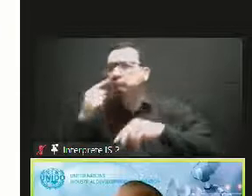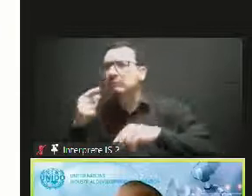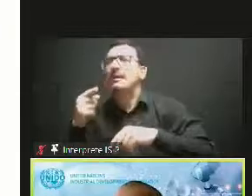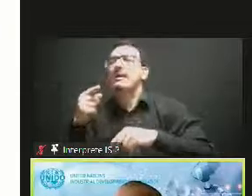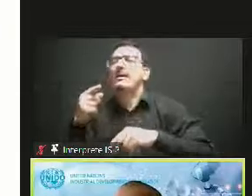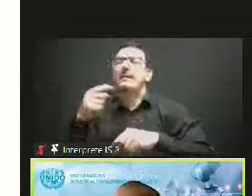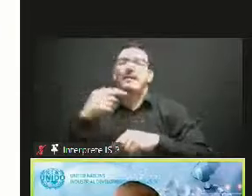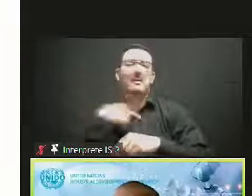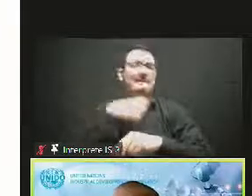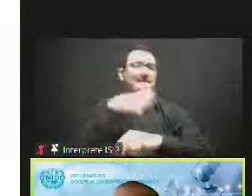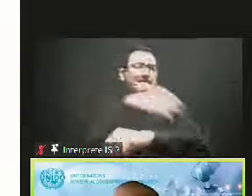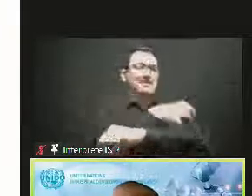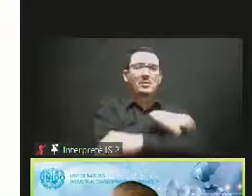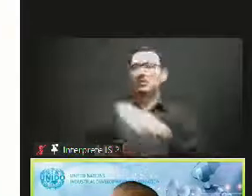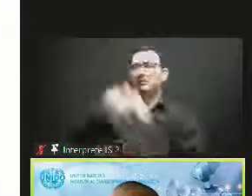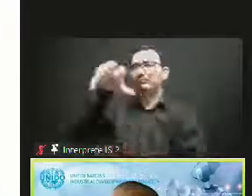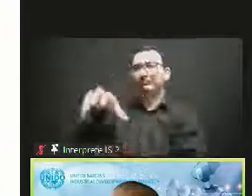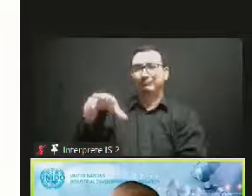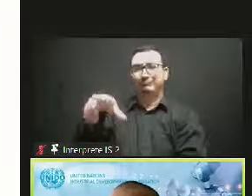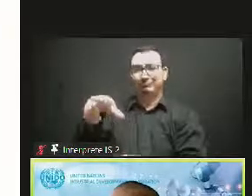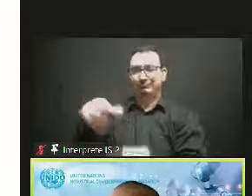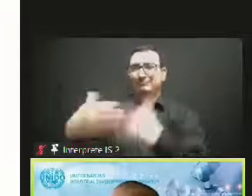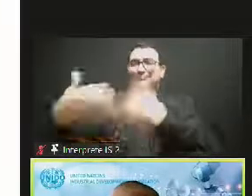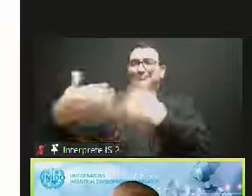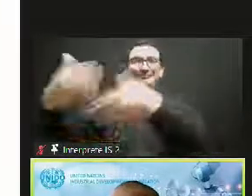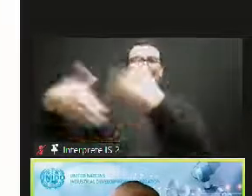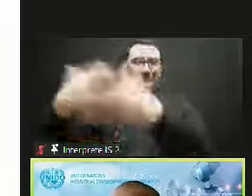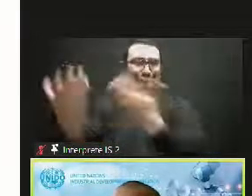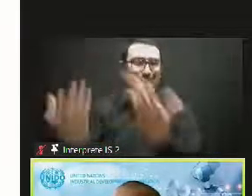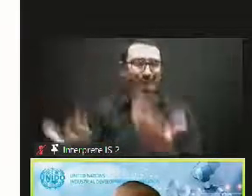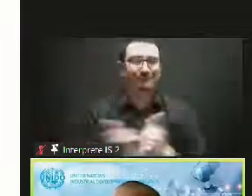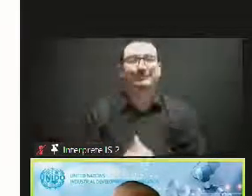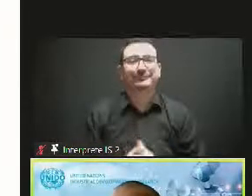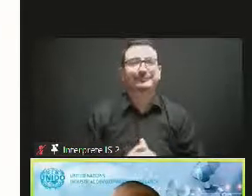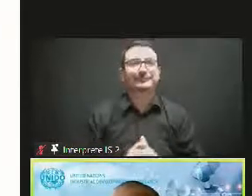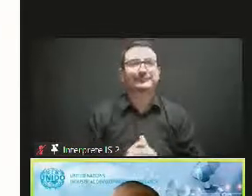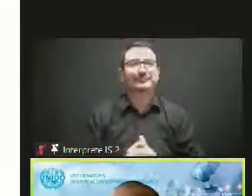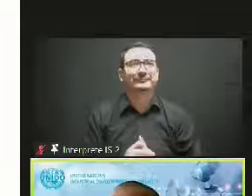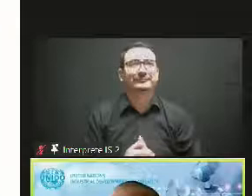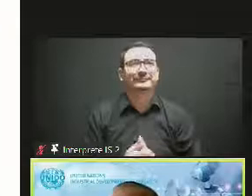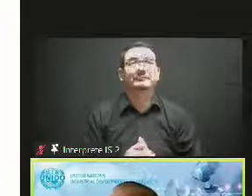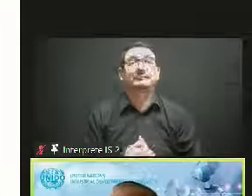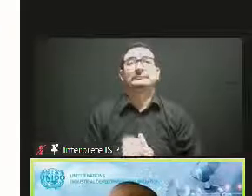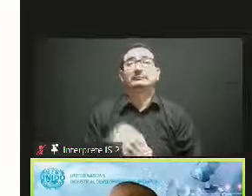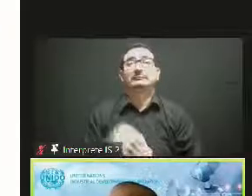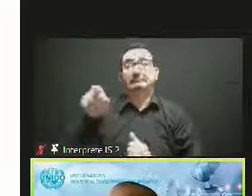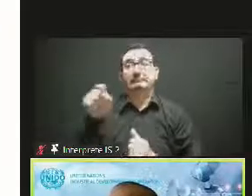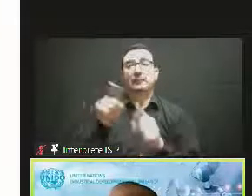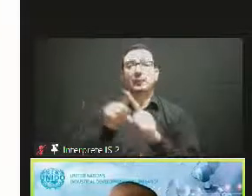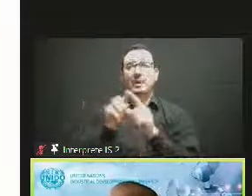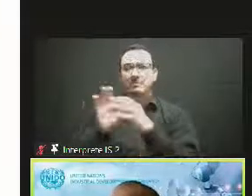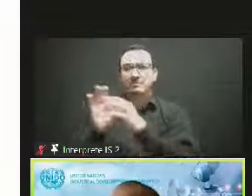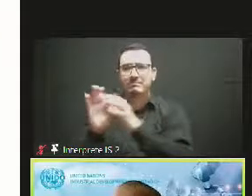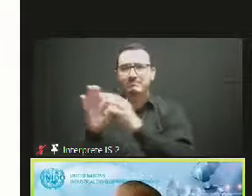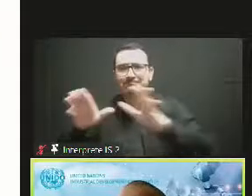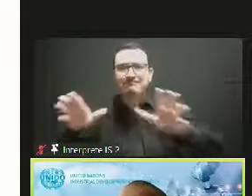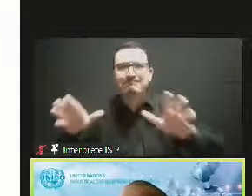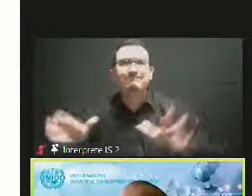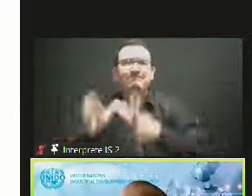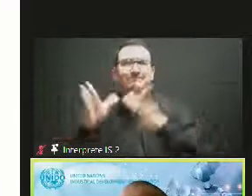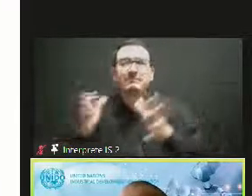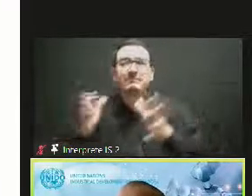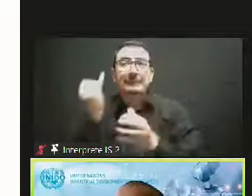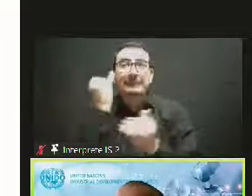the industries related to the cloud. And also building the clusters